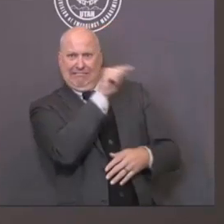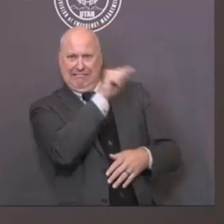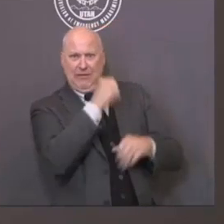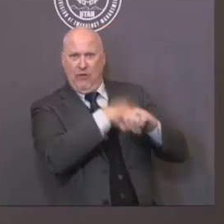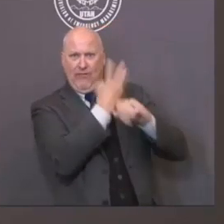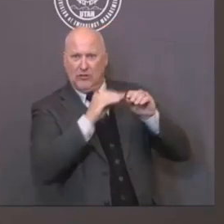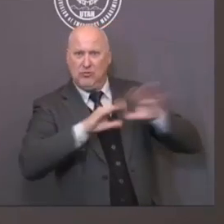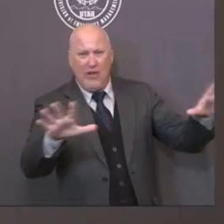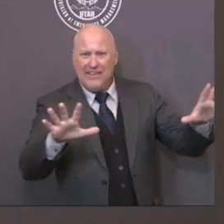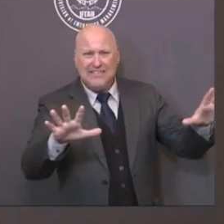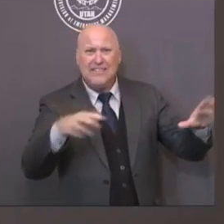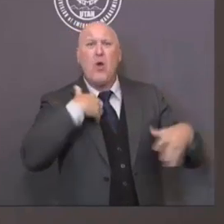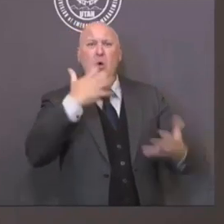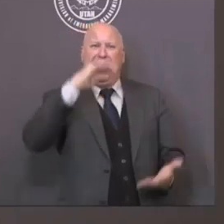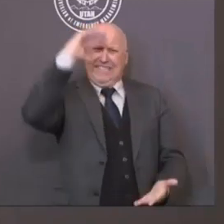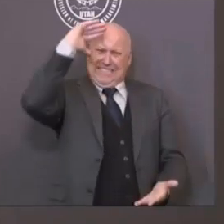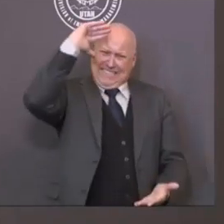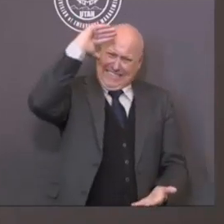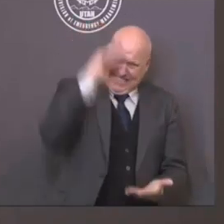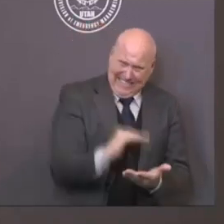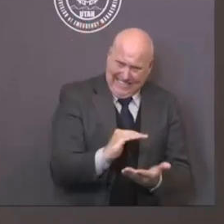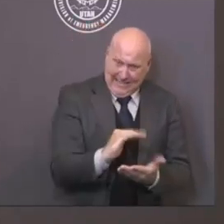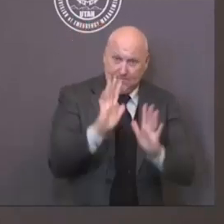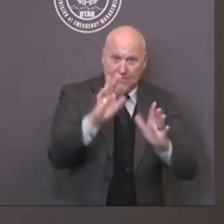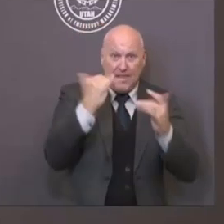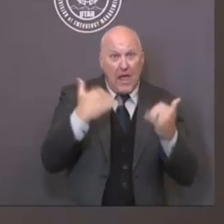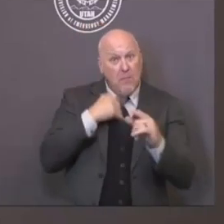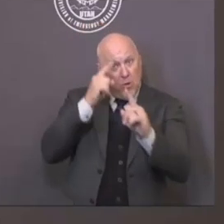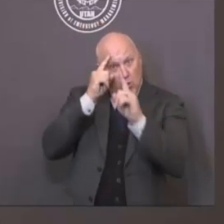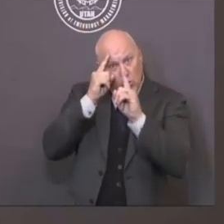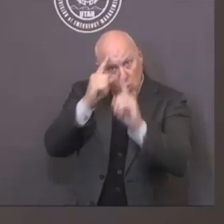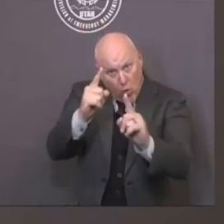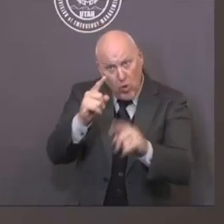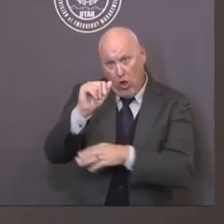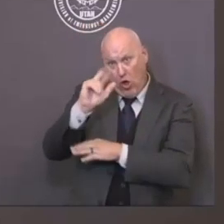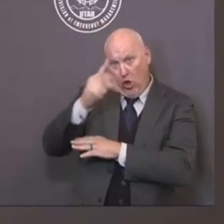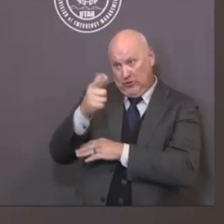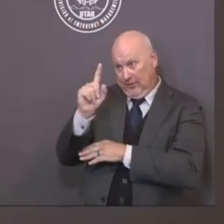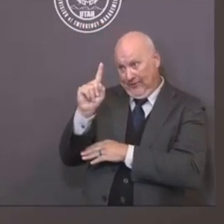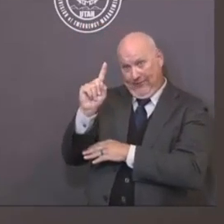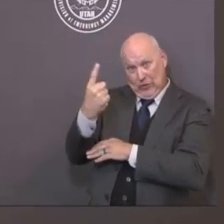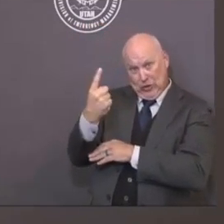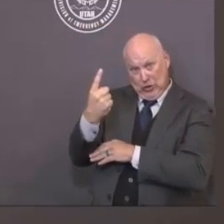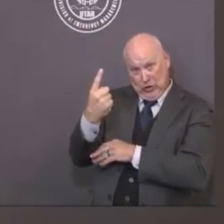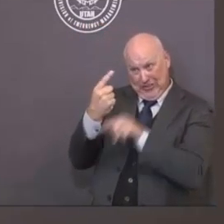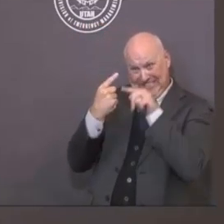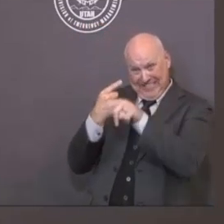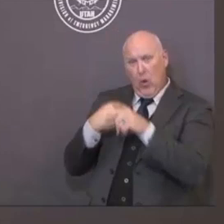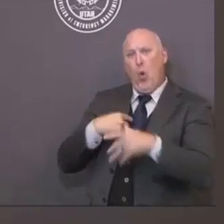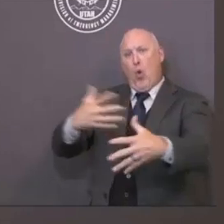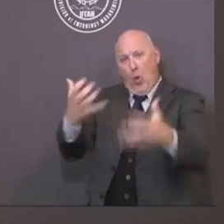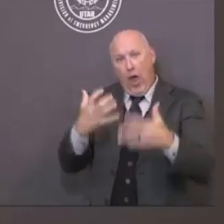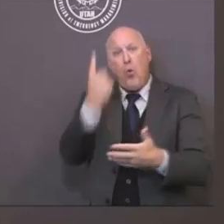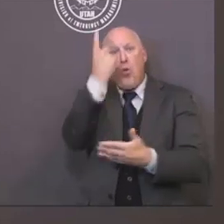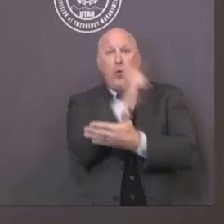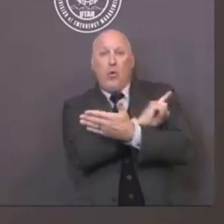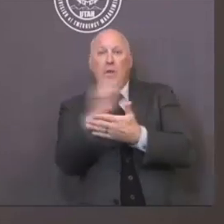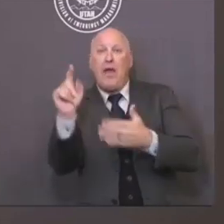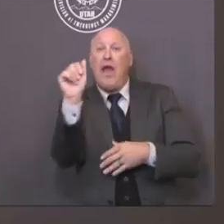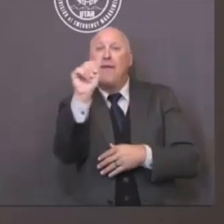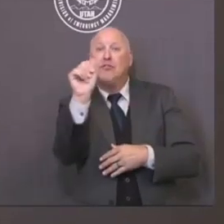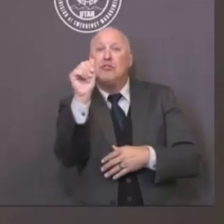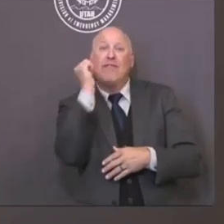500 by August the 1st. Again, that will be the month we prepare to get back into school. That's the day that all of our